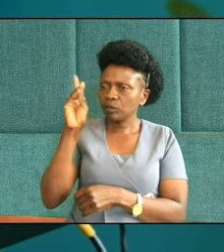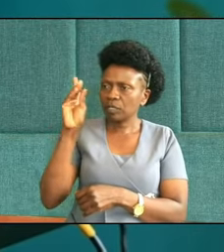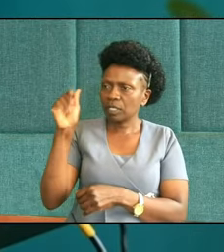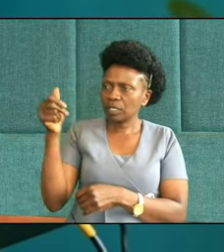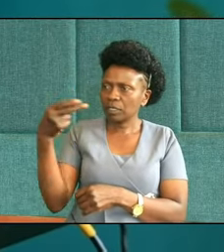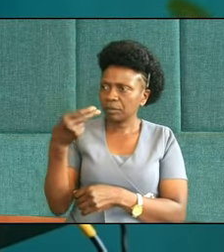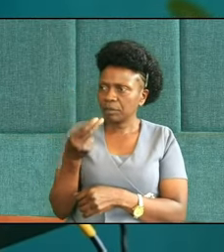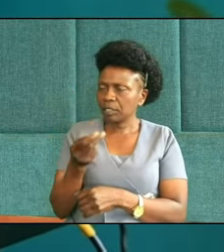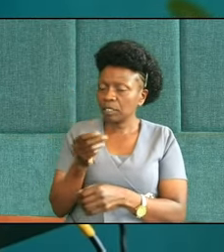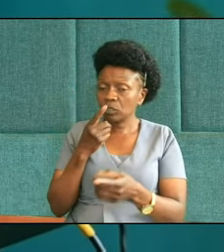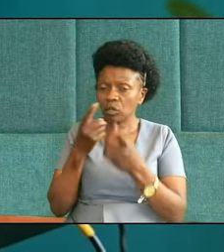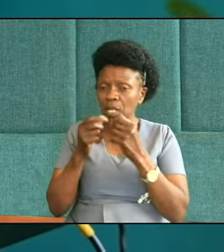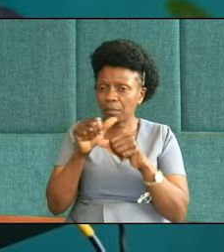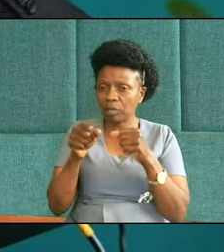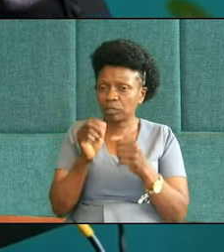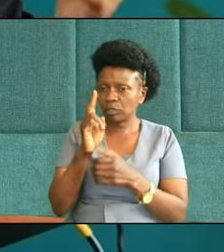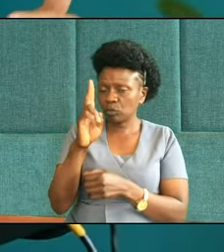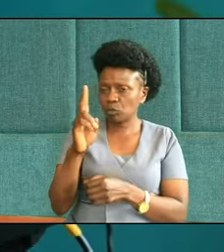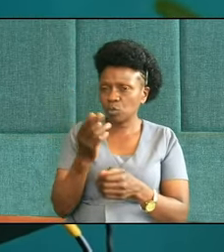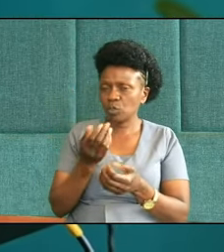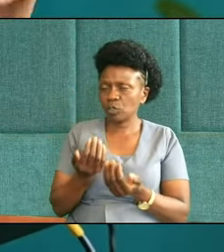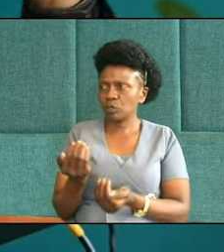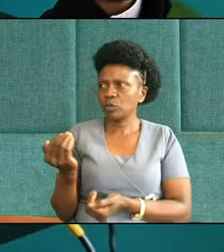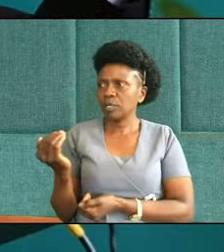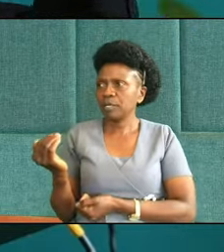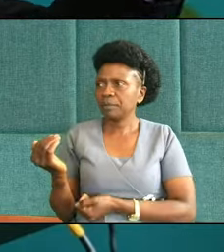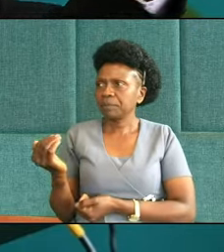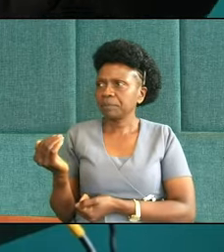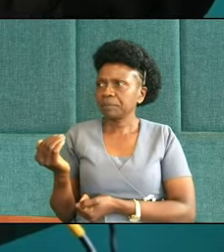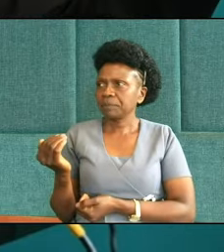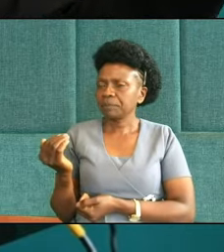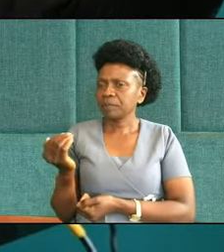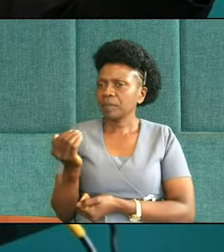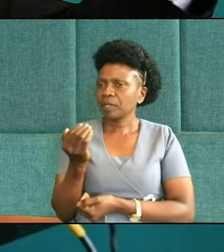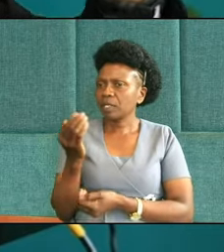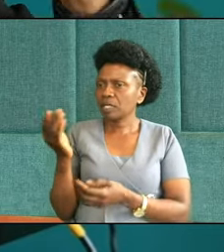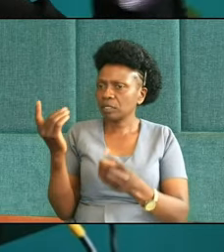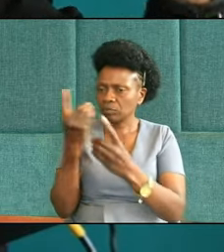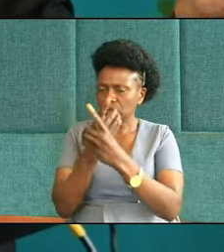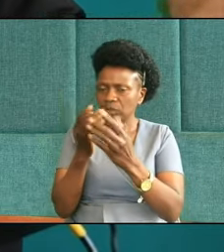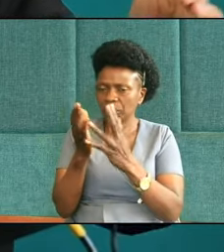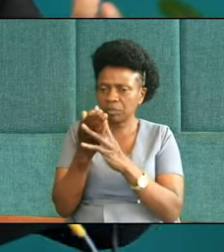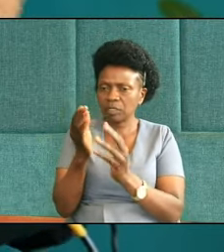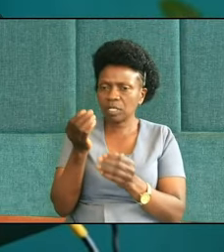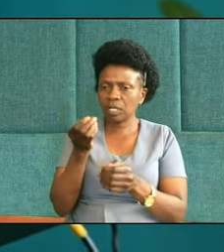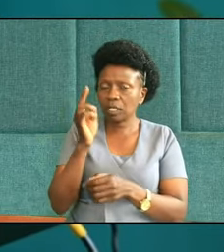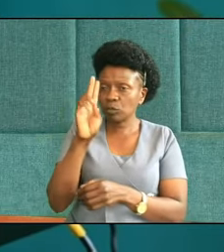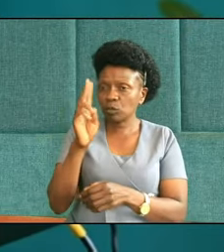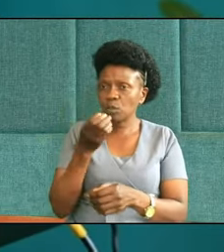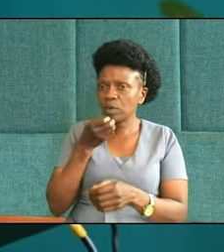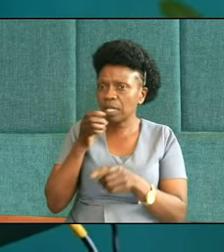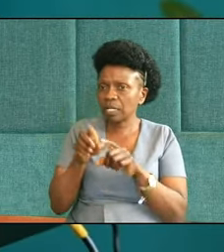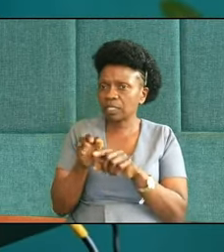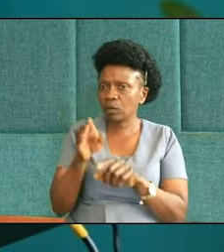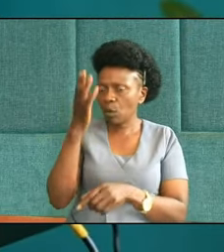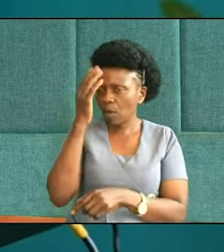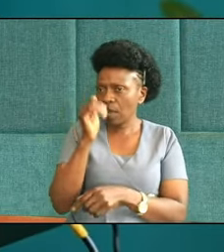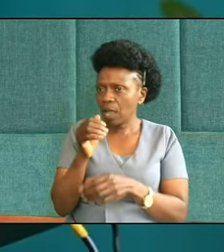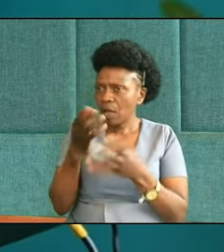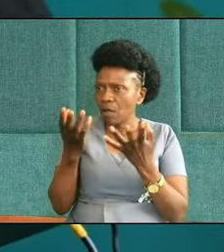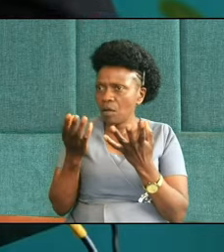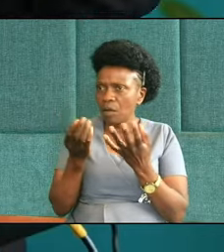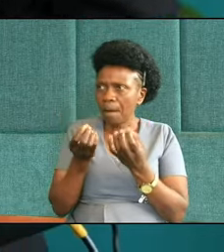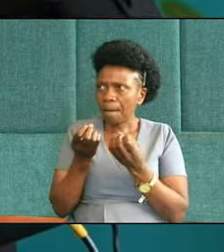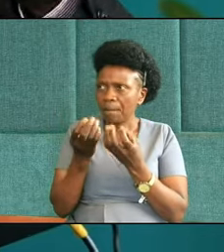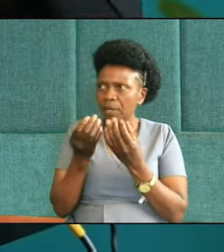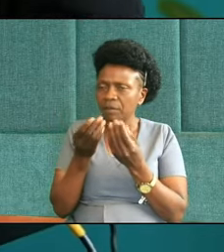siblings. All right? And so I one day want to write a book as a contrast between these two brothers because, let me ask the question, how many of